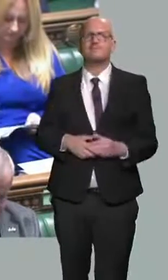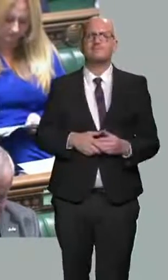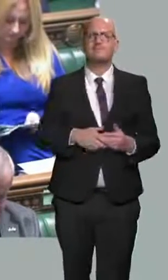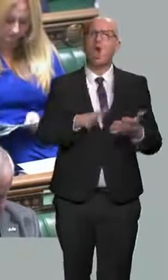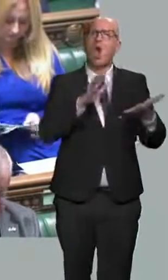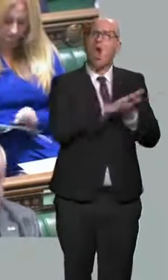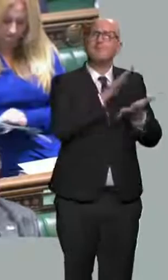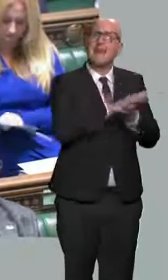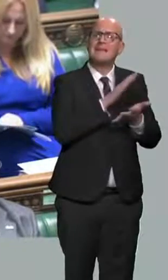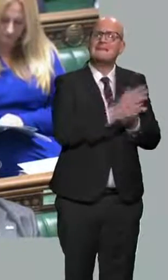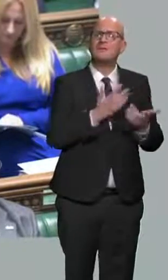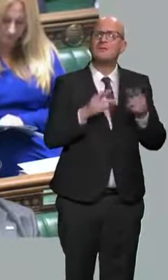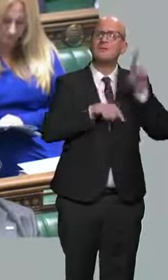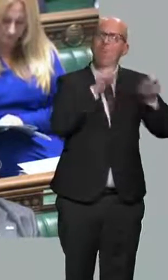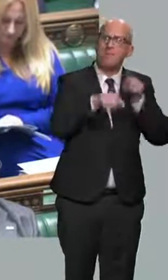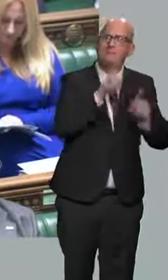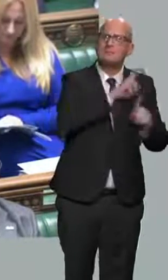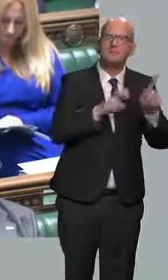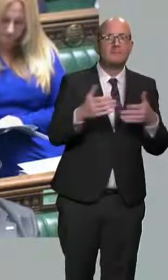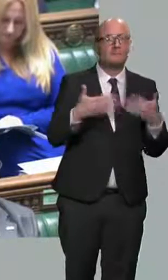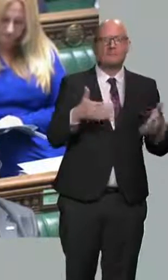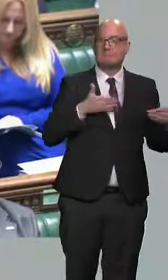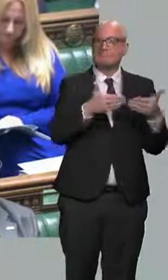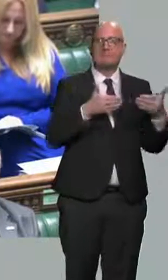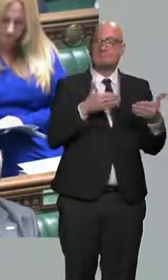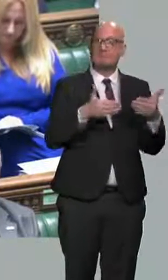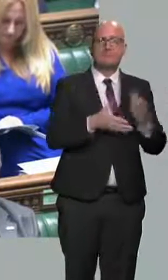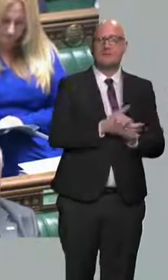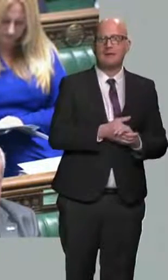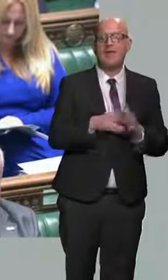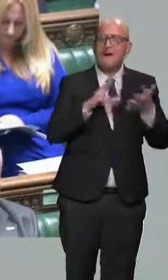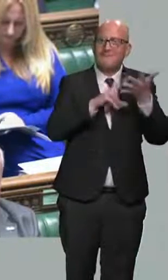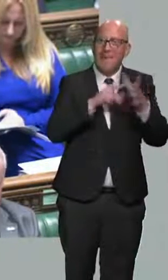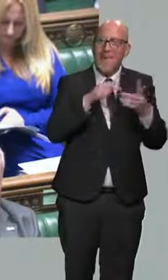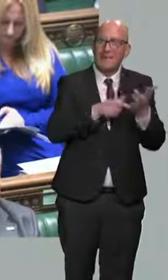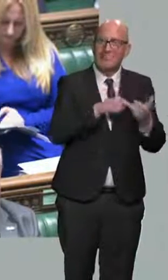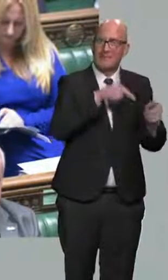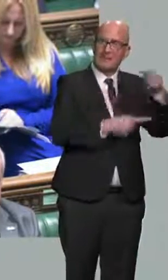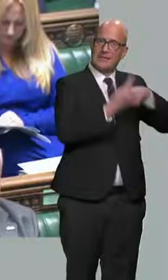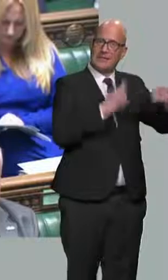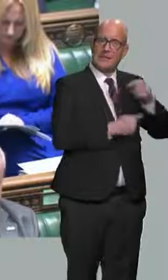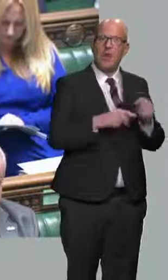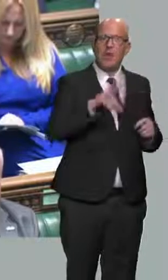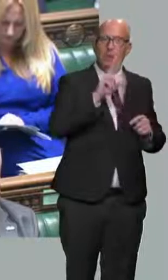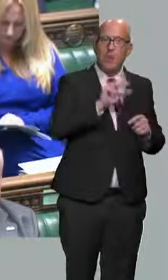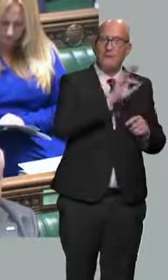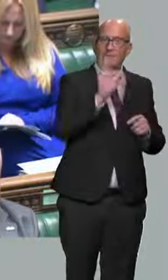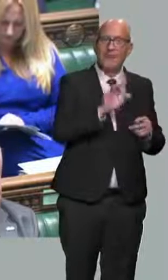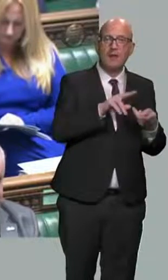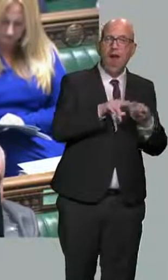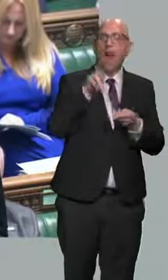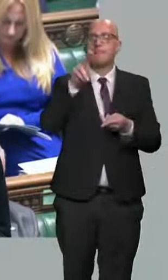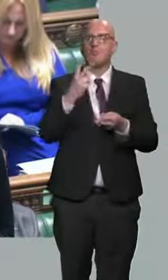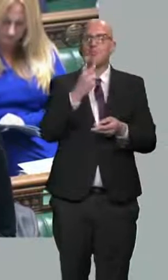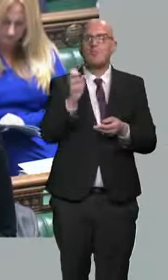pandemic, and now the Chancellor is moving VAT from 12.5% back to 20% at a time when consumers have much less money in their